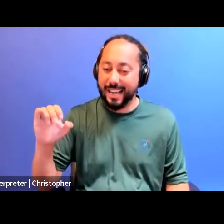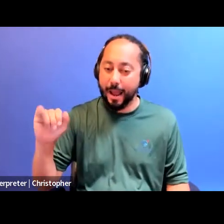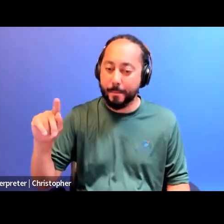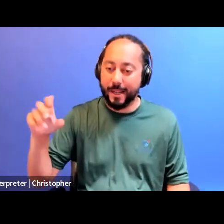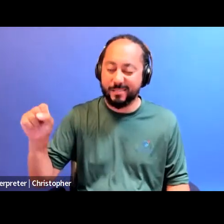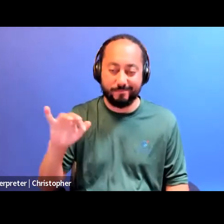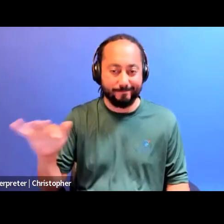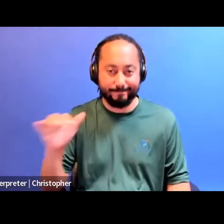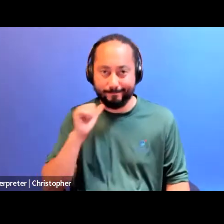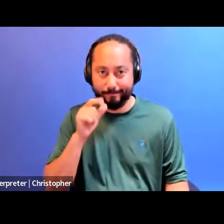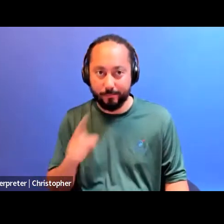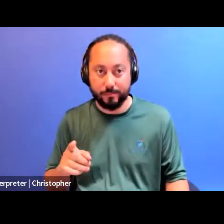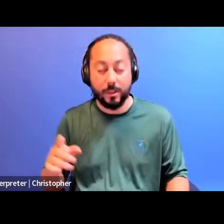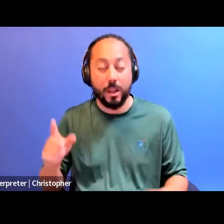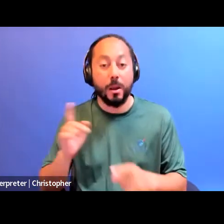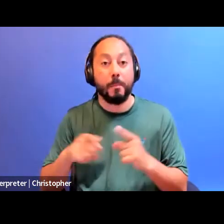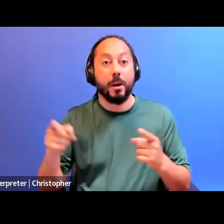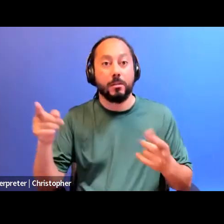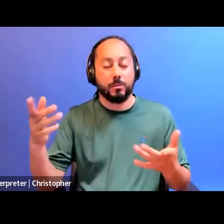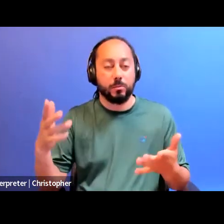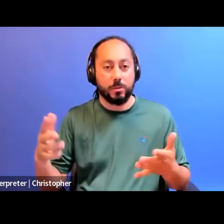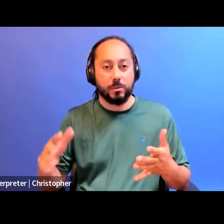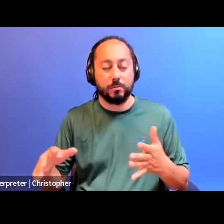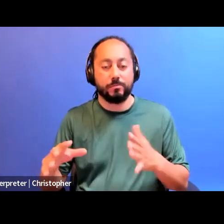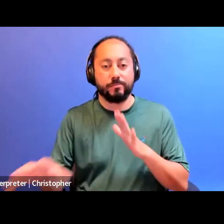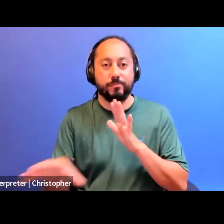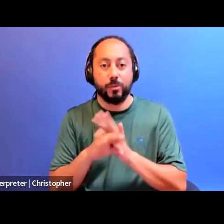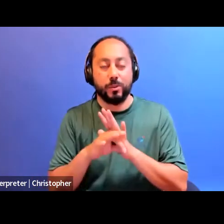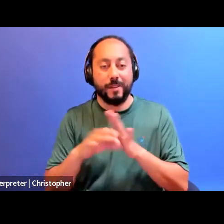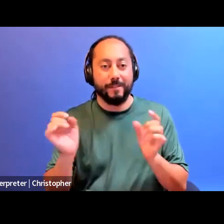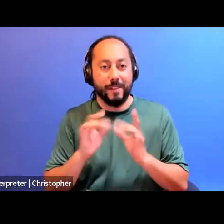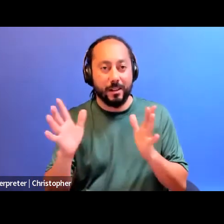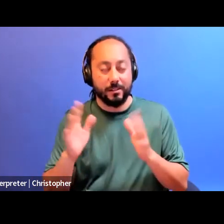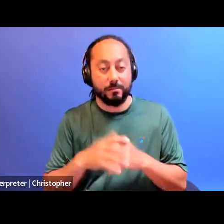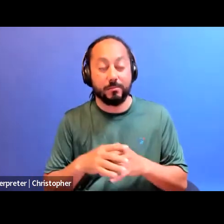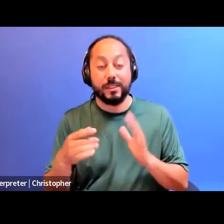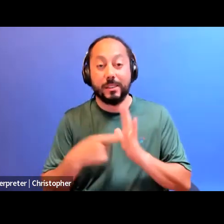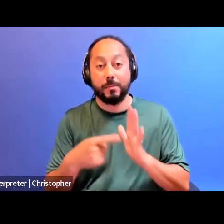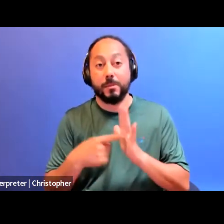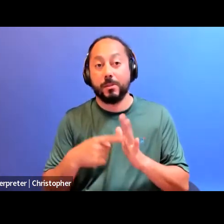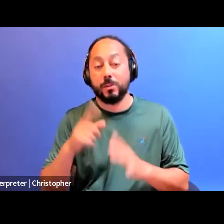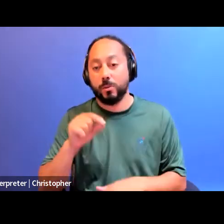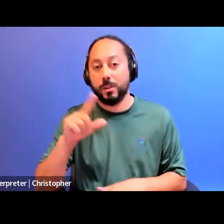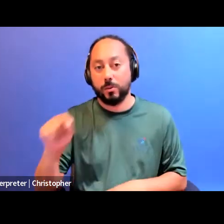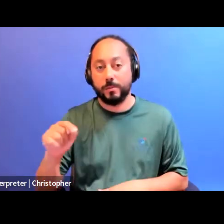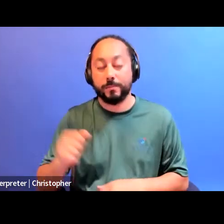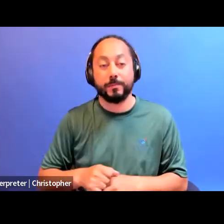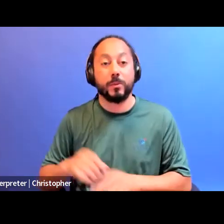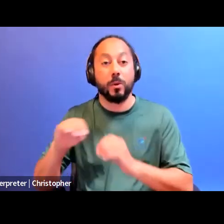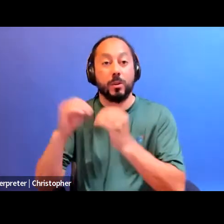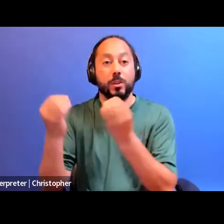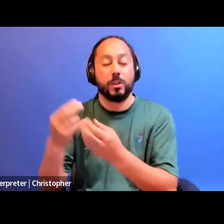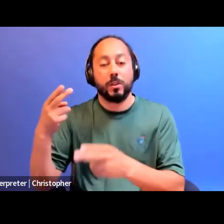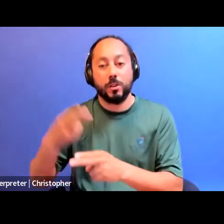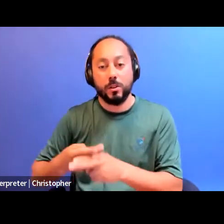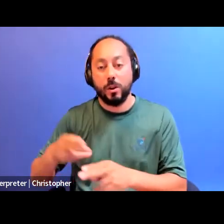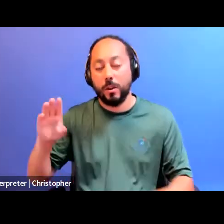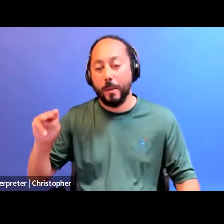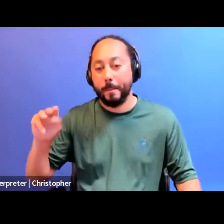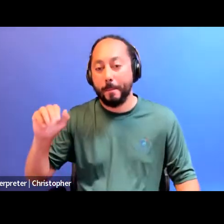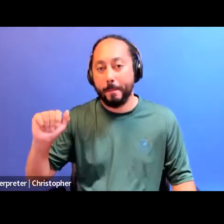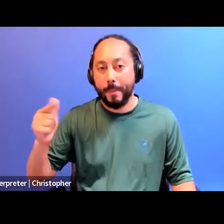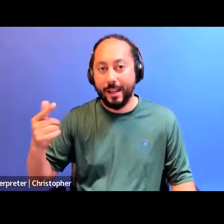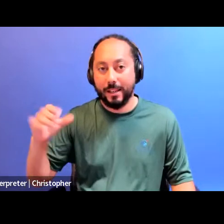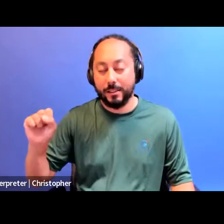over state violence. So, for example, in 2020, Maggie's, an organization by and for sex workers in Toronto,